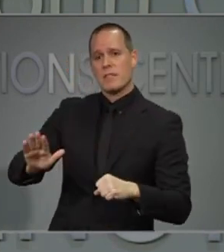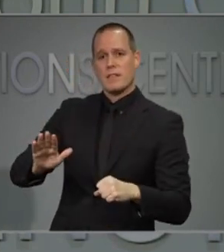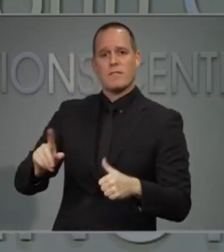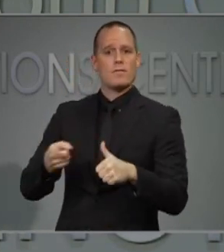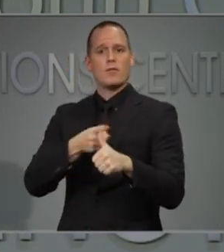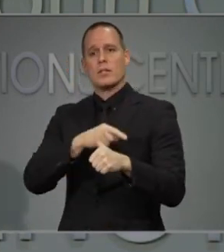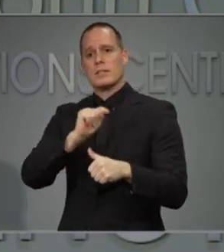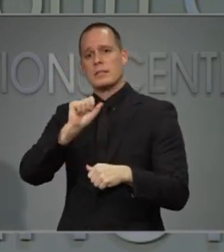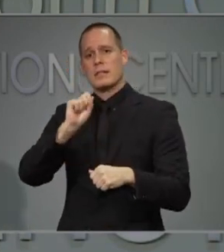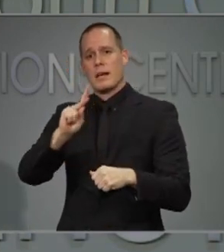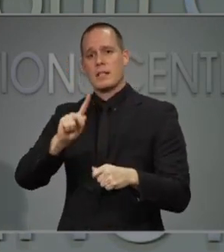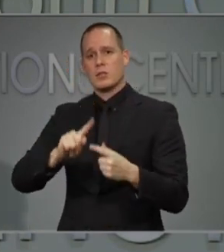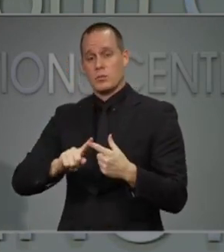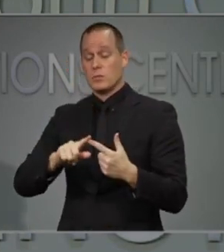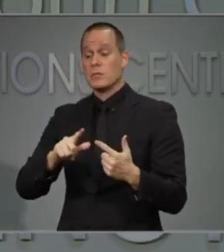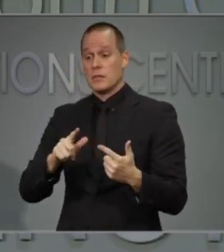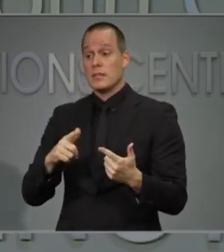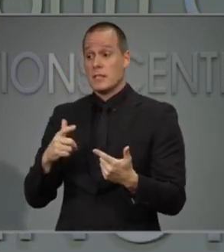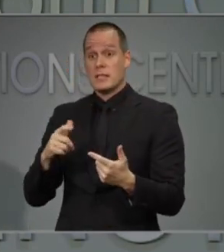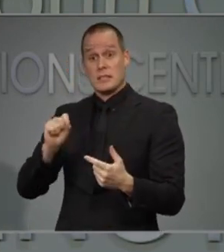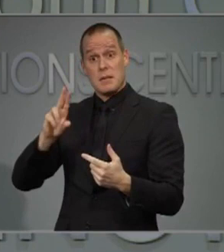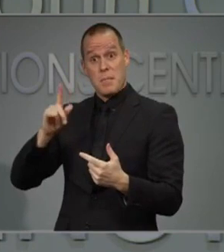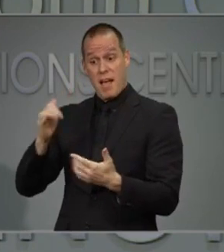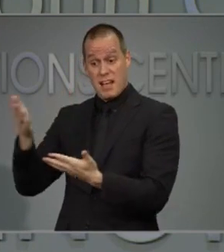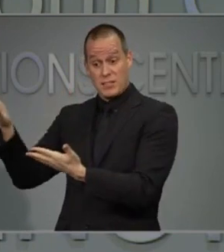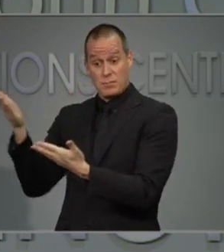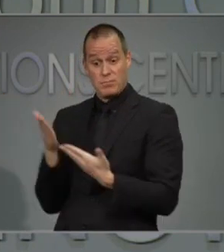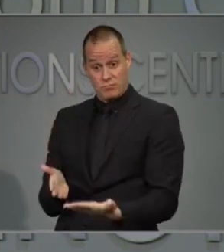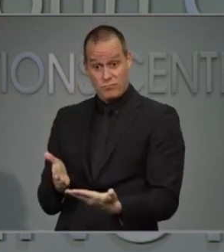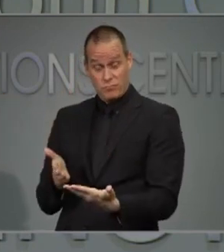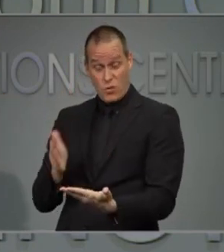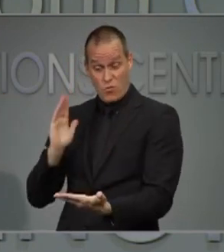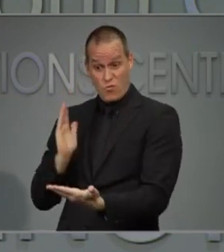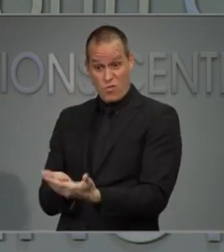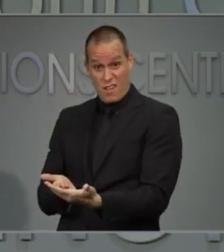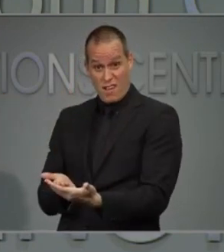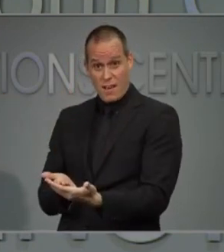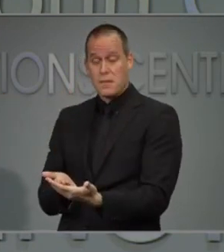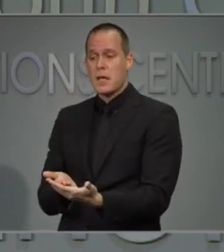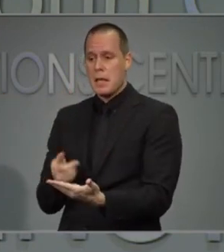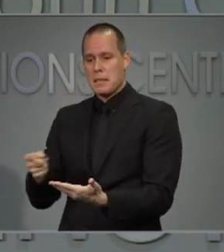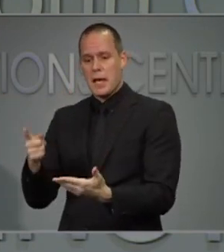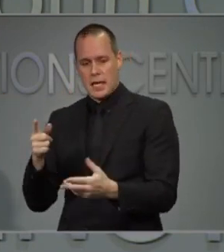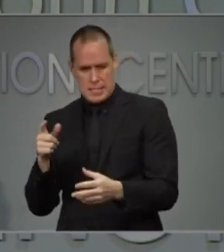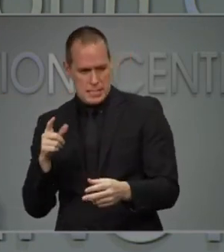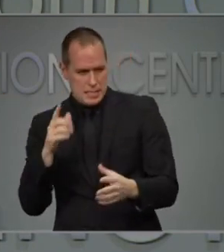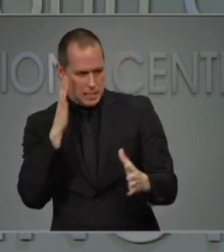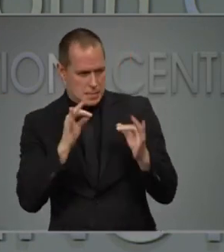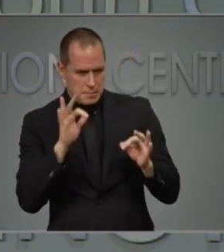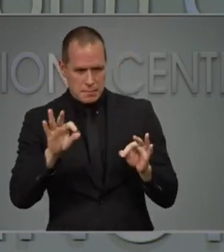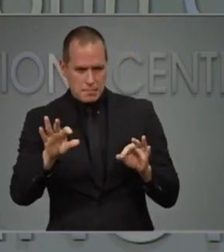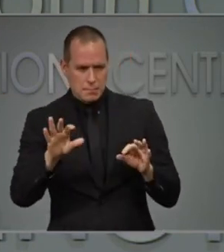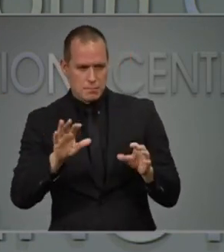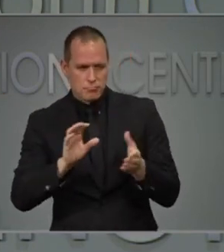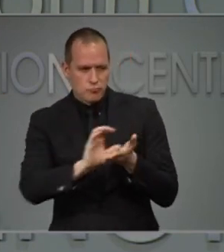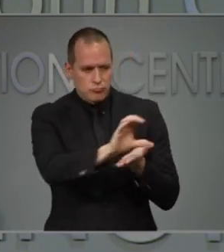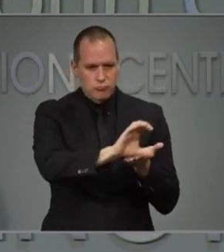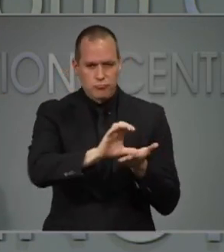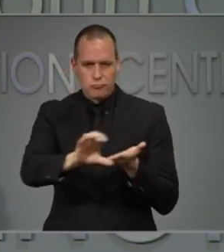taking in the supplies when they arrive and quickly getting them turned around and shipped out to our local partners.